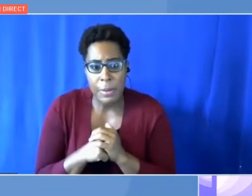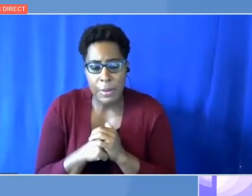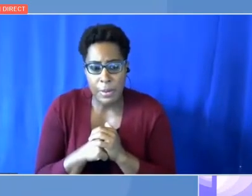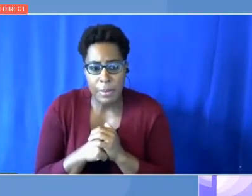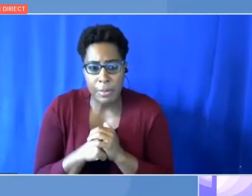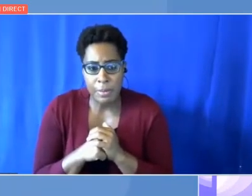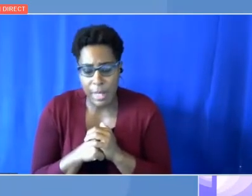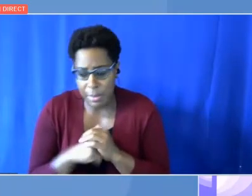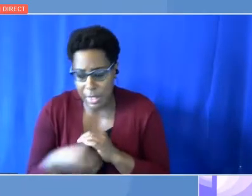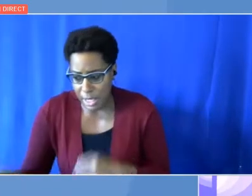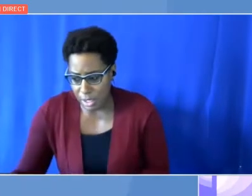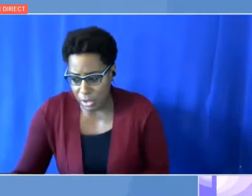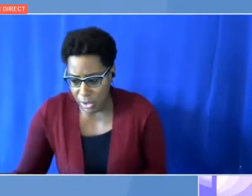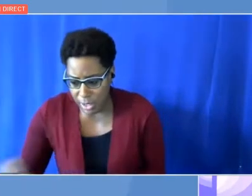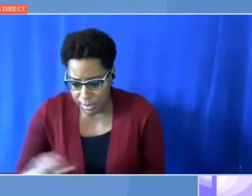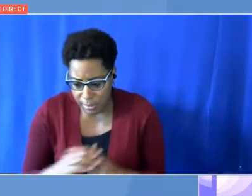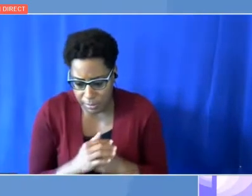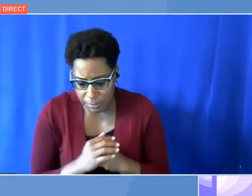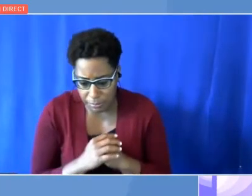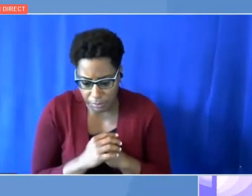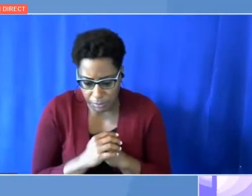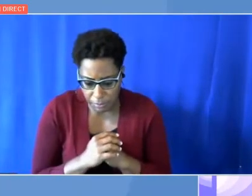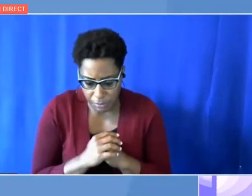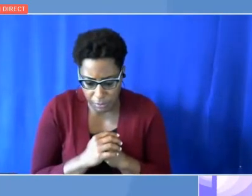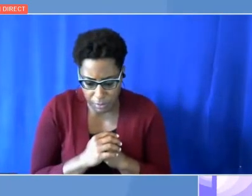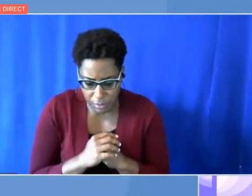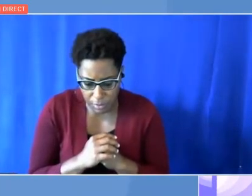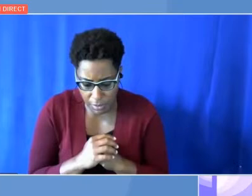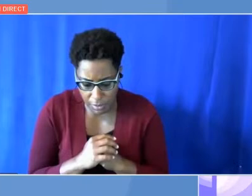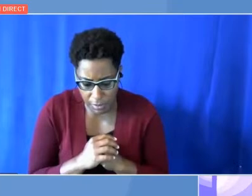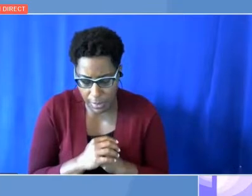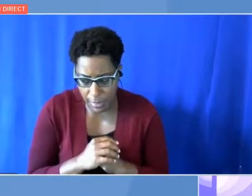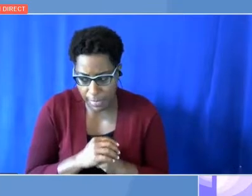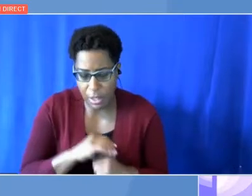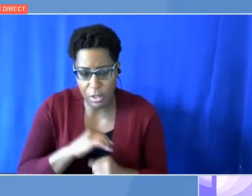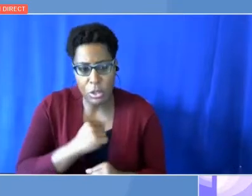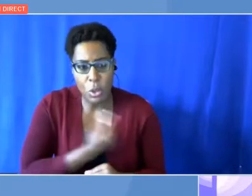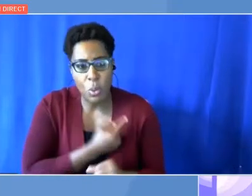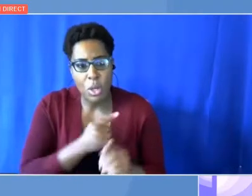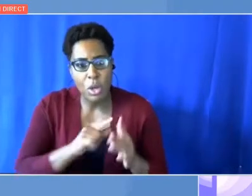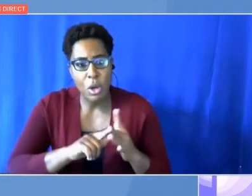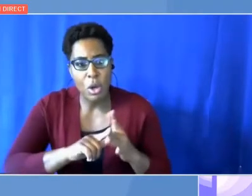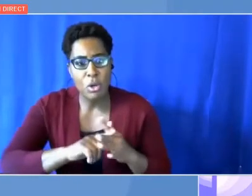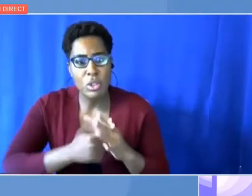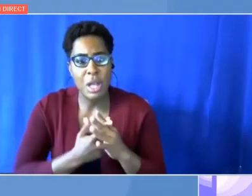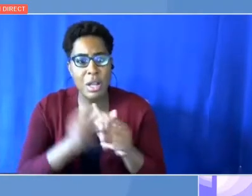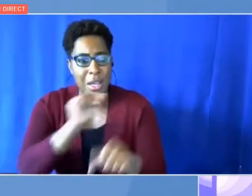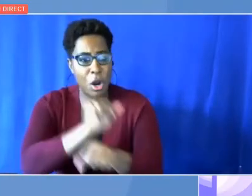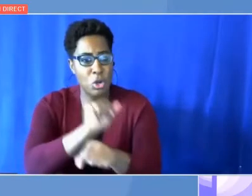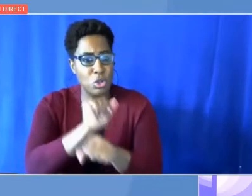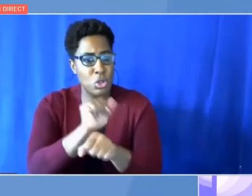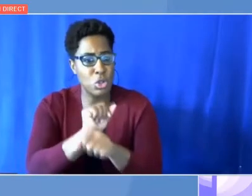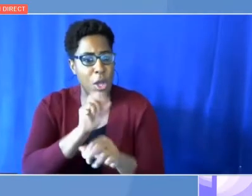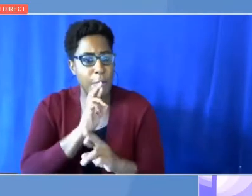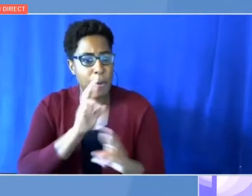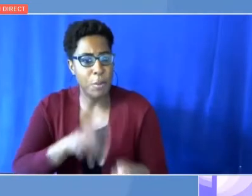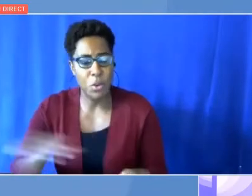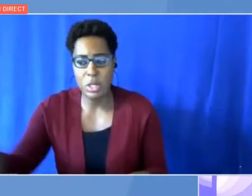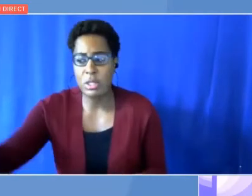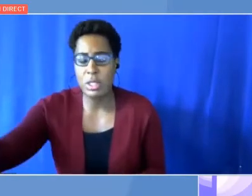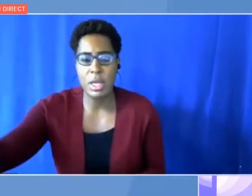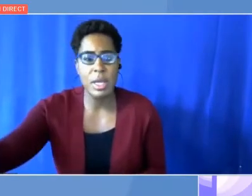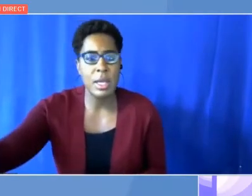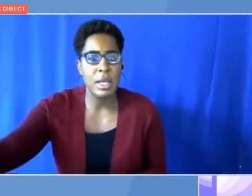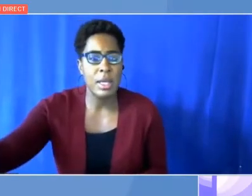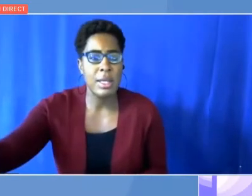So, we are launching in this day our job reports. Last year, 700 million jobs have been